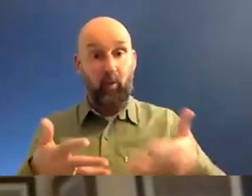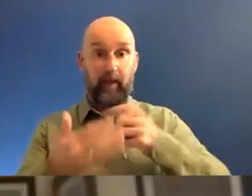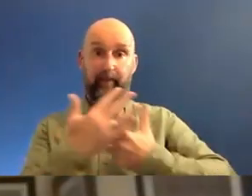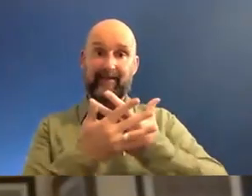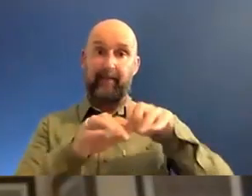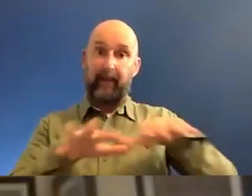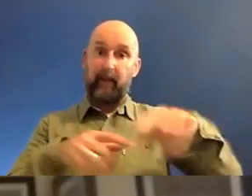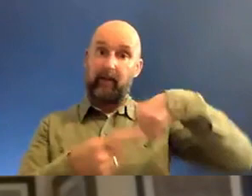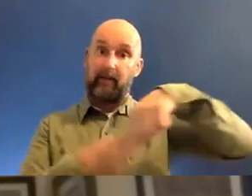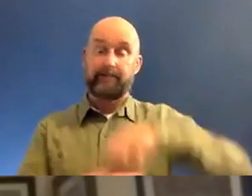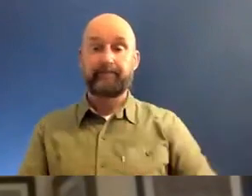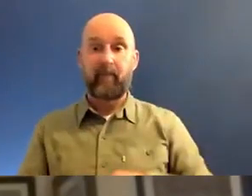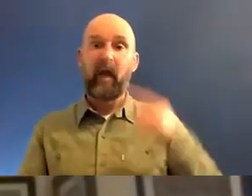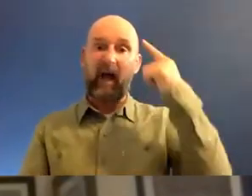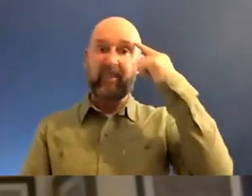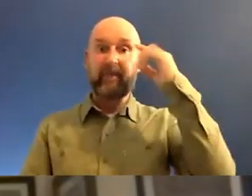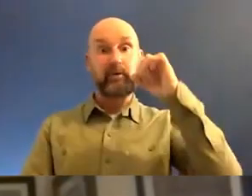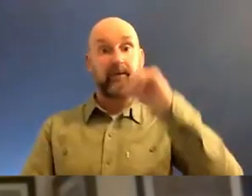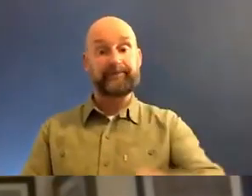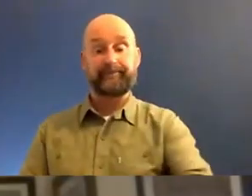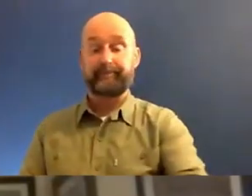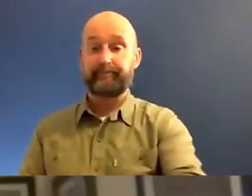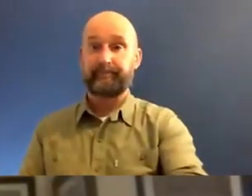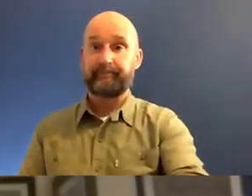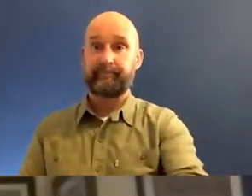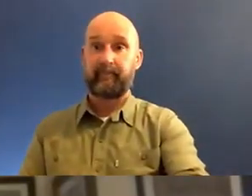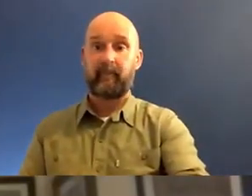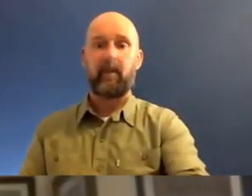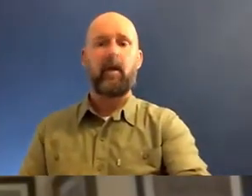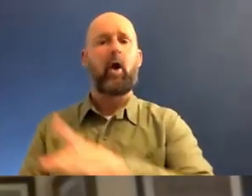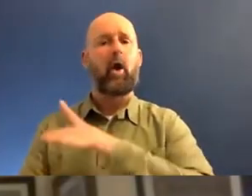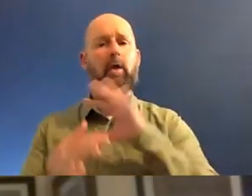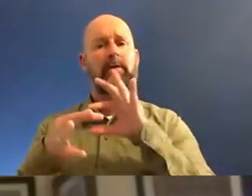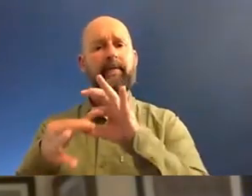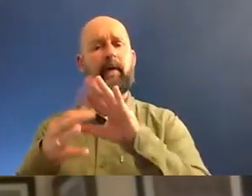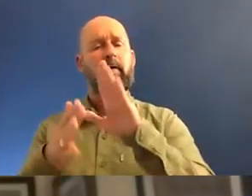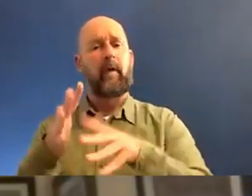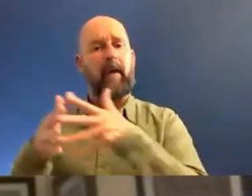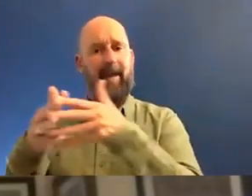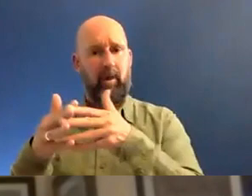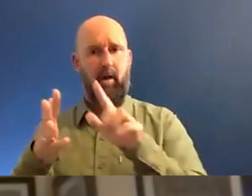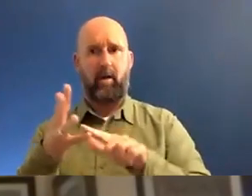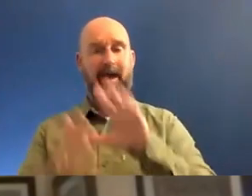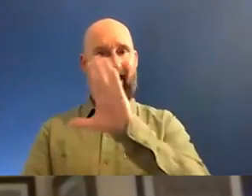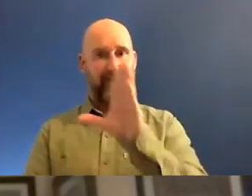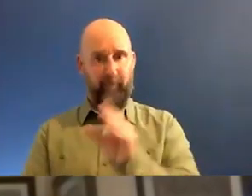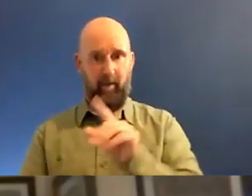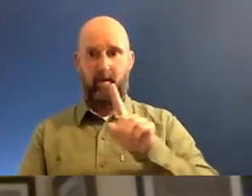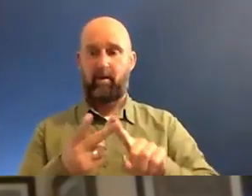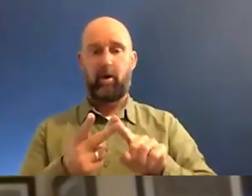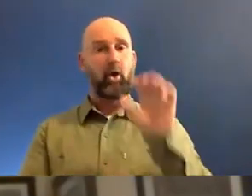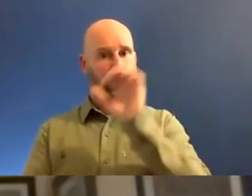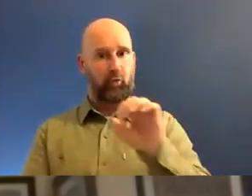I think so. Yeah, I had lots of interest from the States from Africa, from across Europe. And,